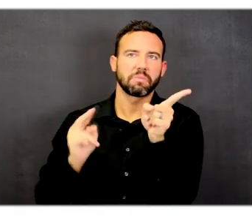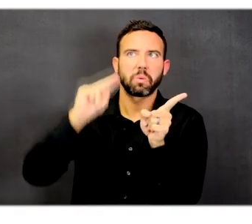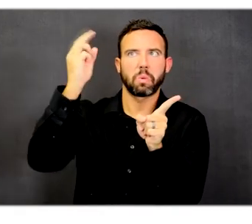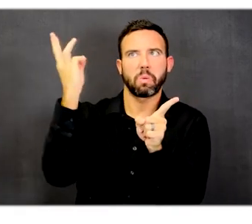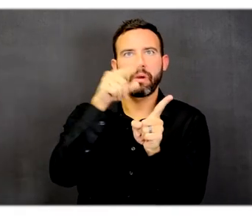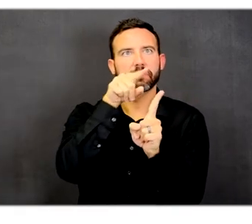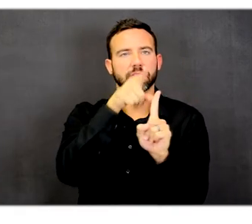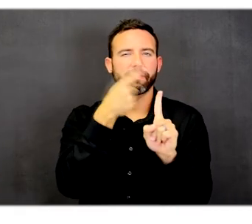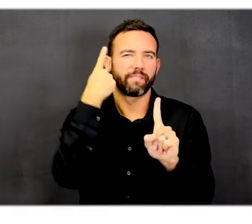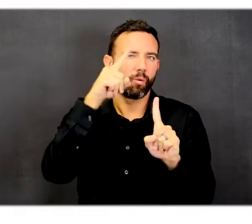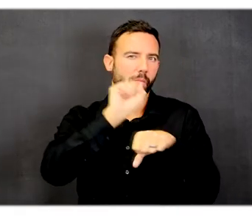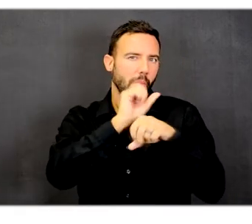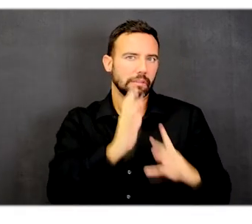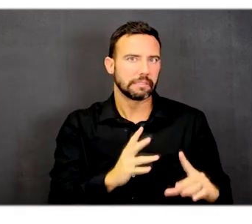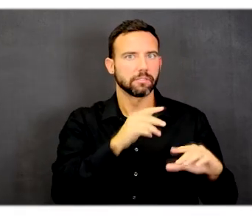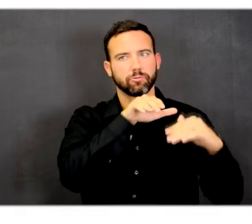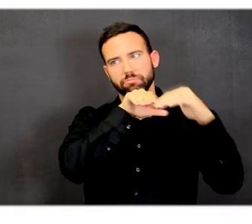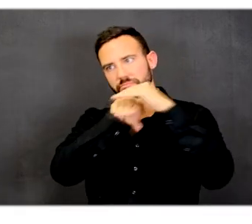northwest.